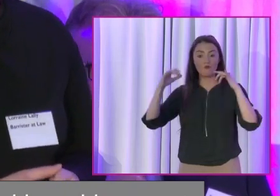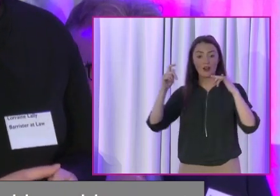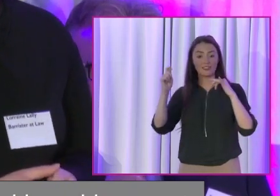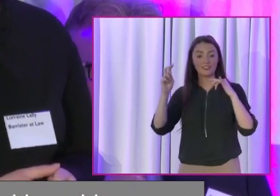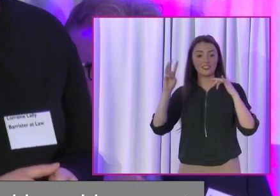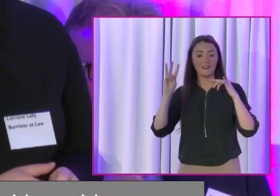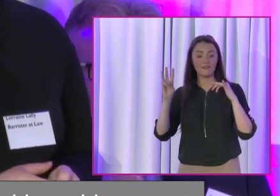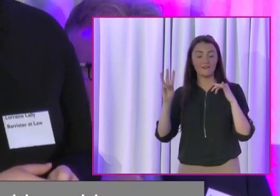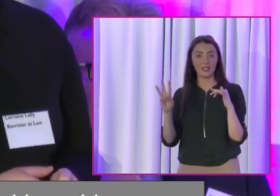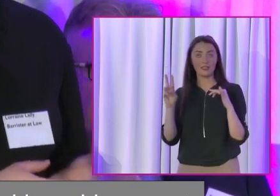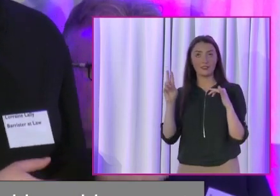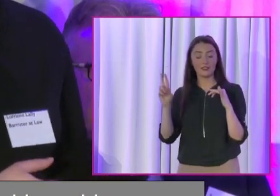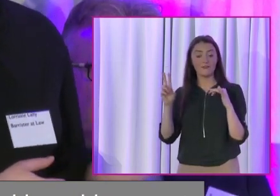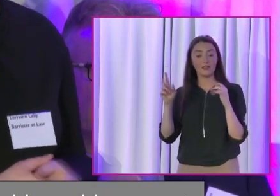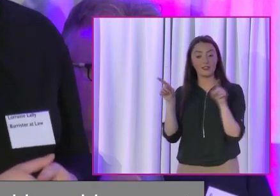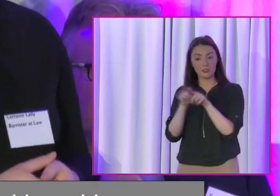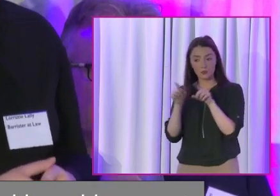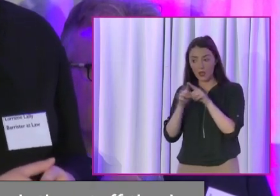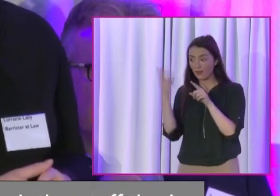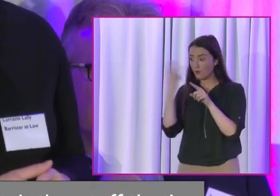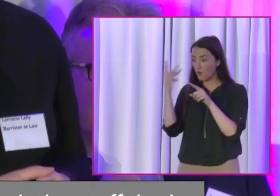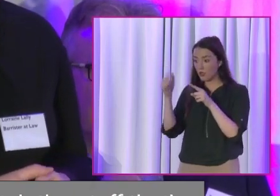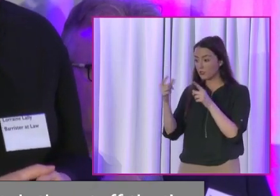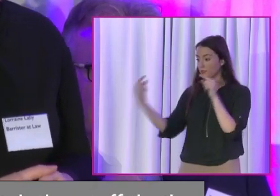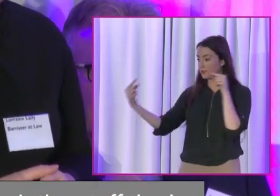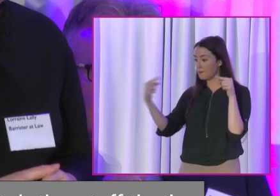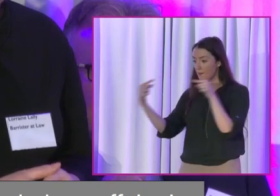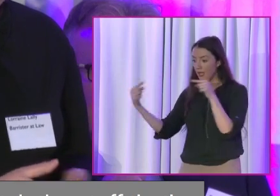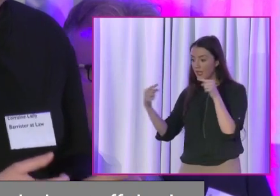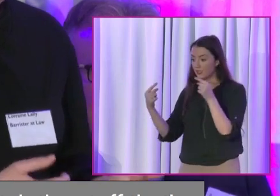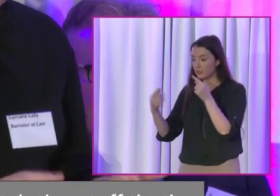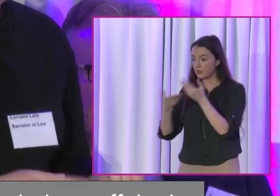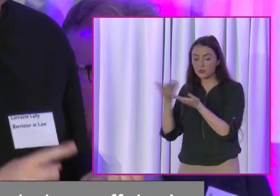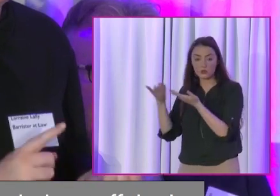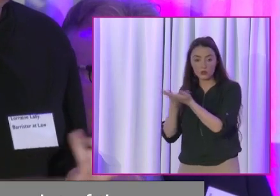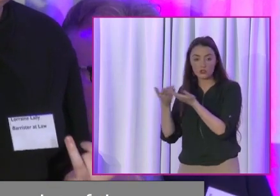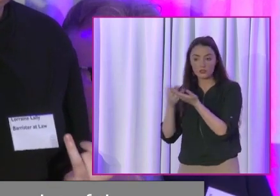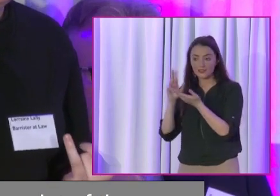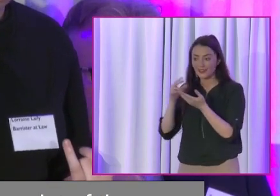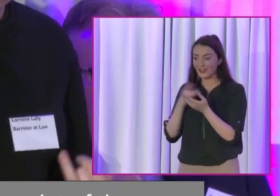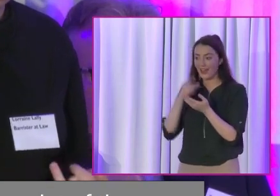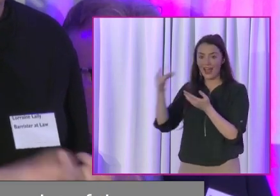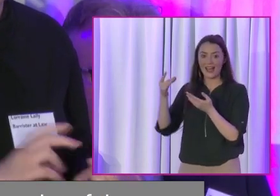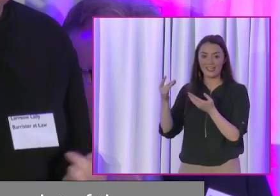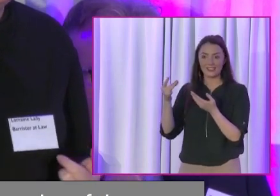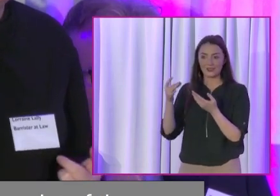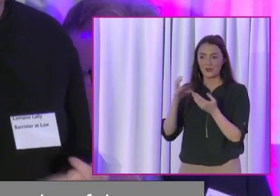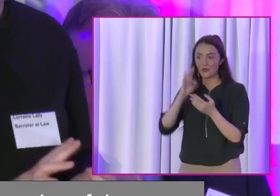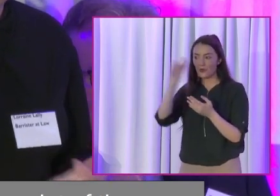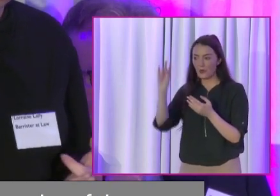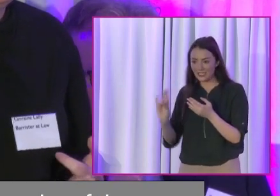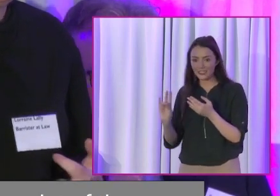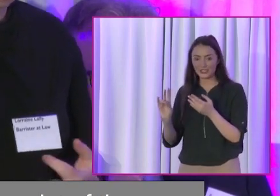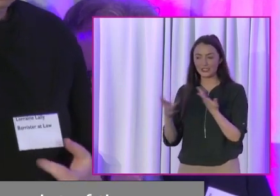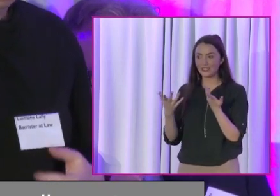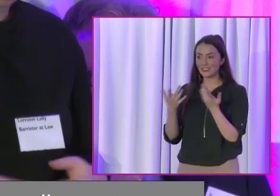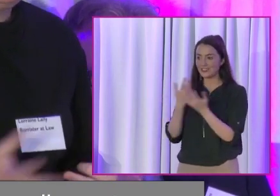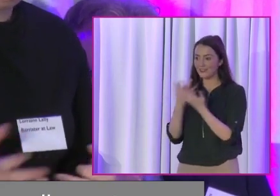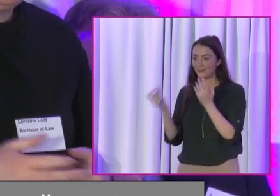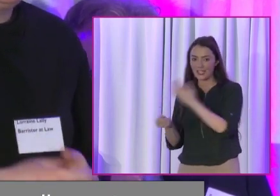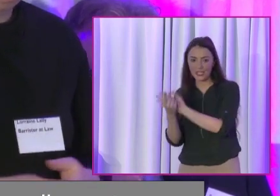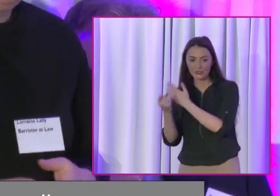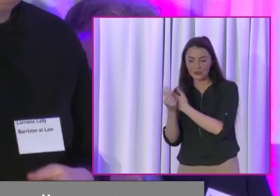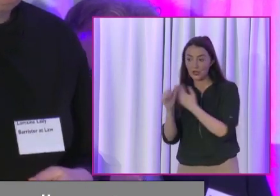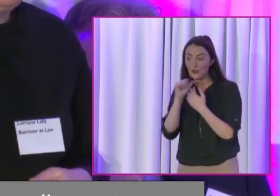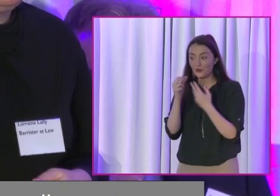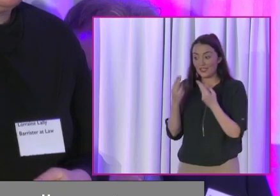and watch the stuff that's happening in the debates and discussions. A lot of these politicians, when you ask them, can you ask a parliamentary question for me? Can you raise this issue? Can you do that? You